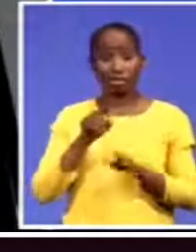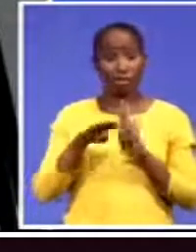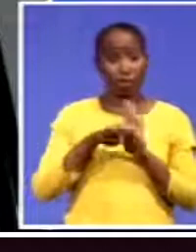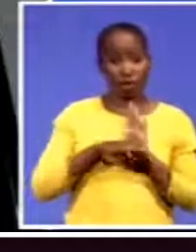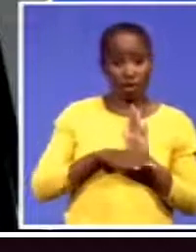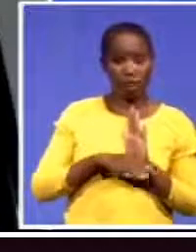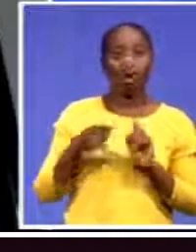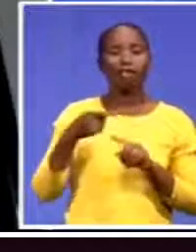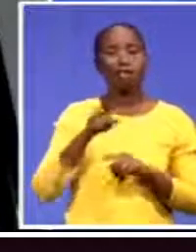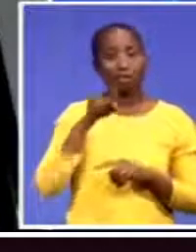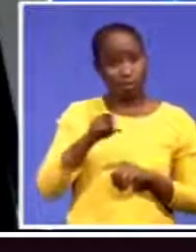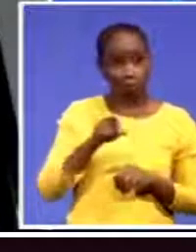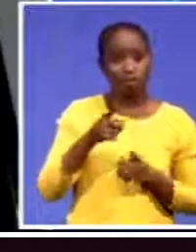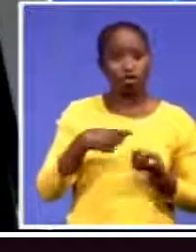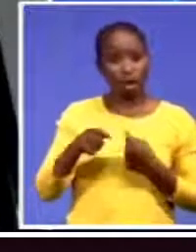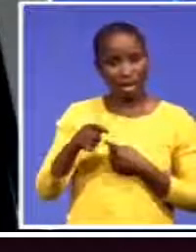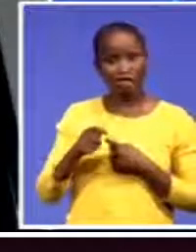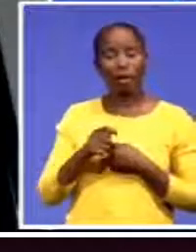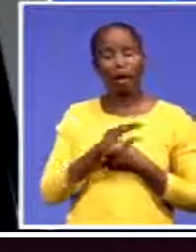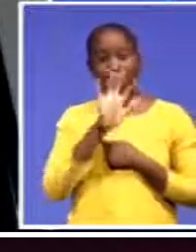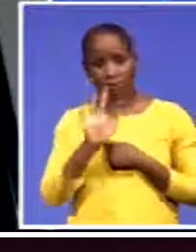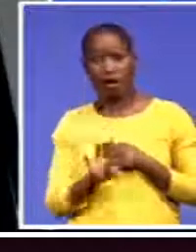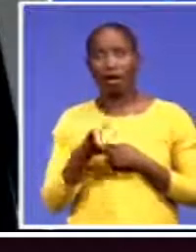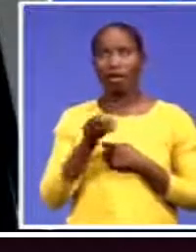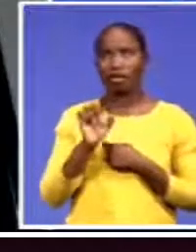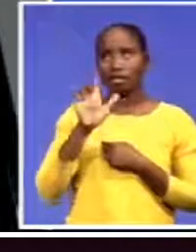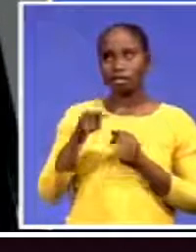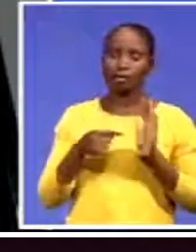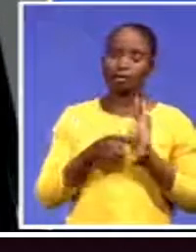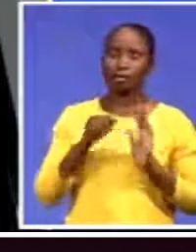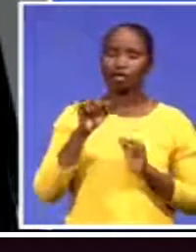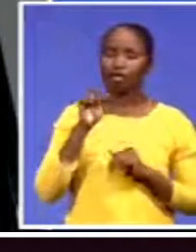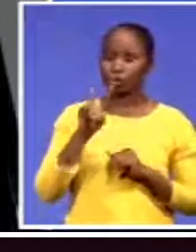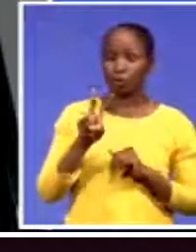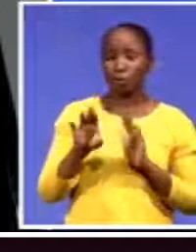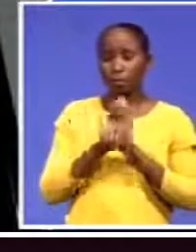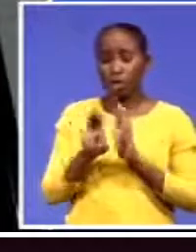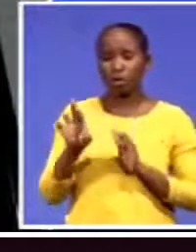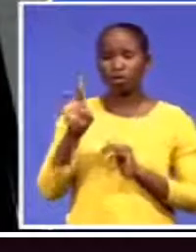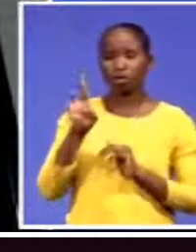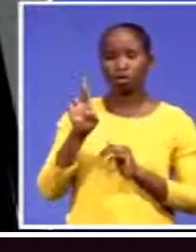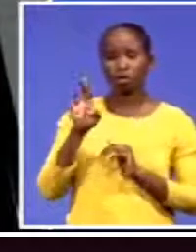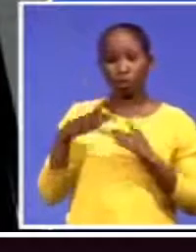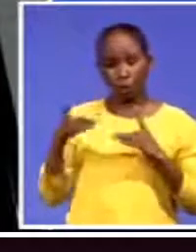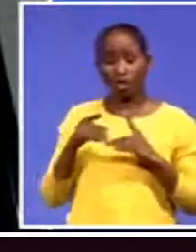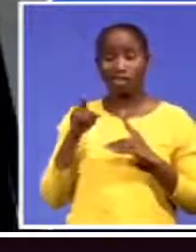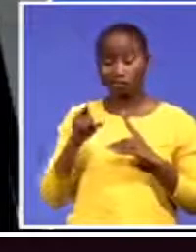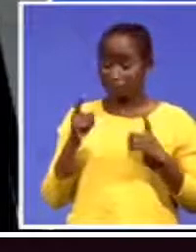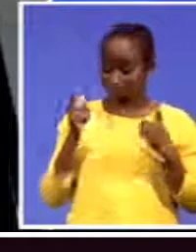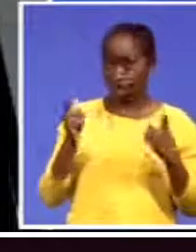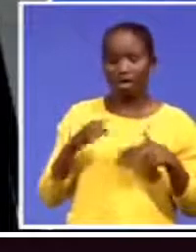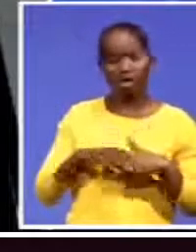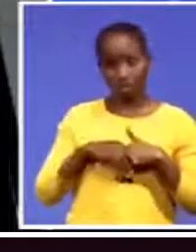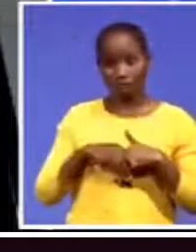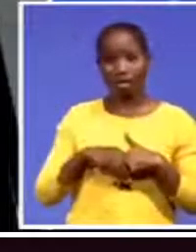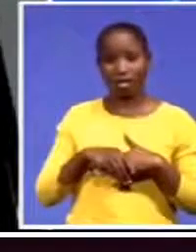$7.2 billion per annum. So this is a huge deal. This is not a big deal. This is a huge deal. This intra-African trade fair